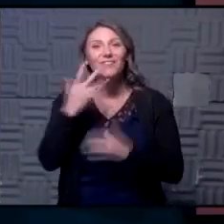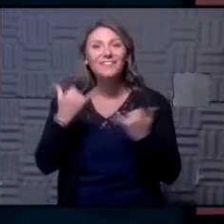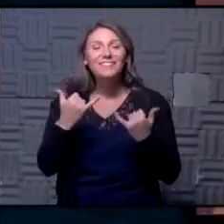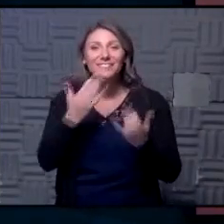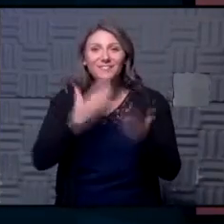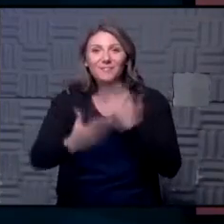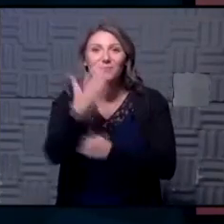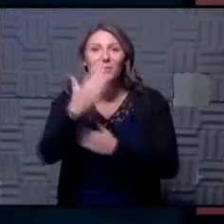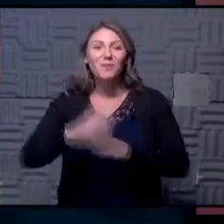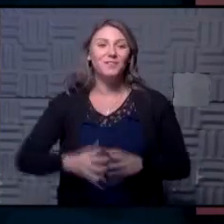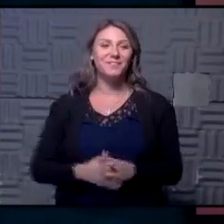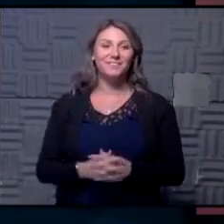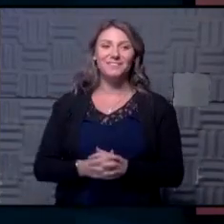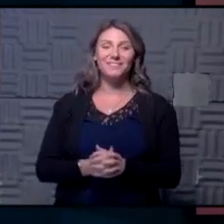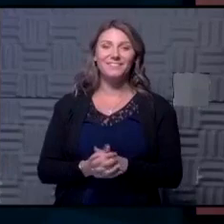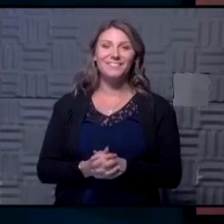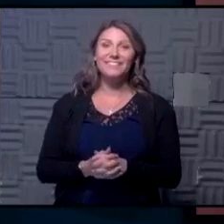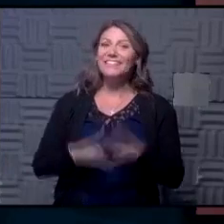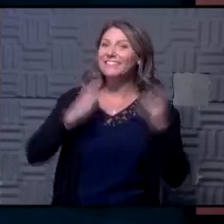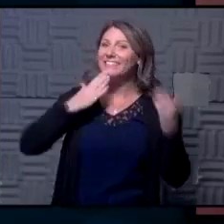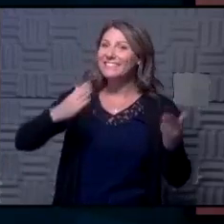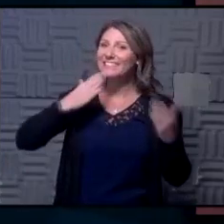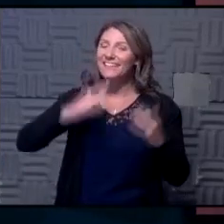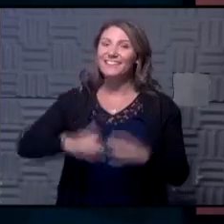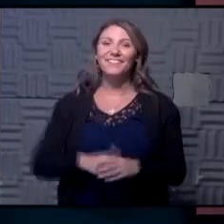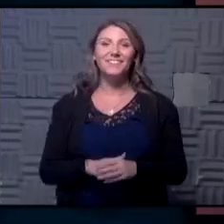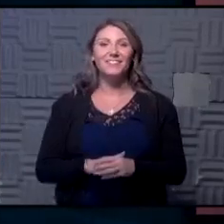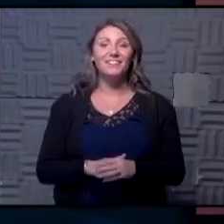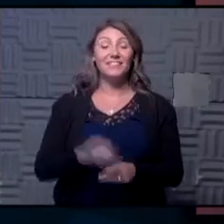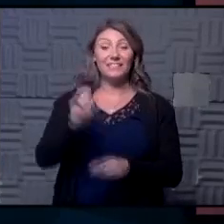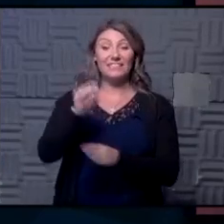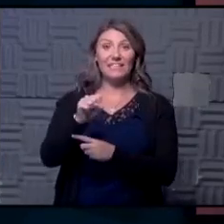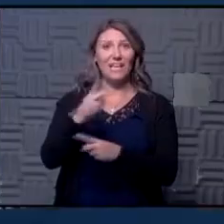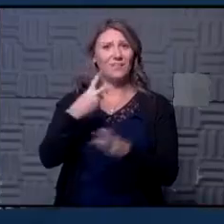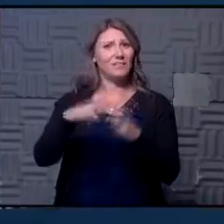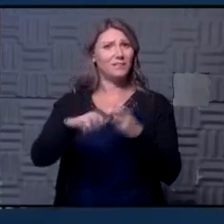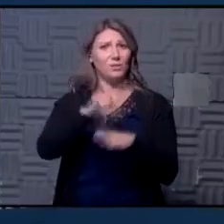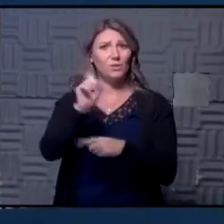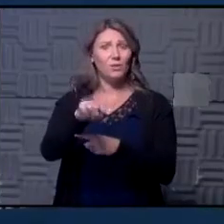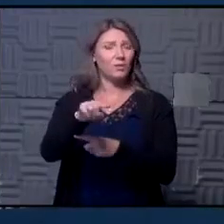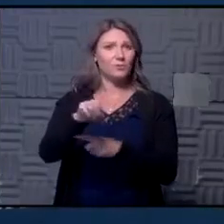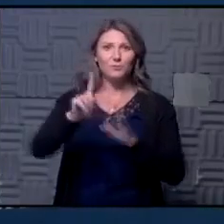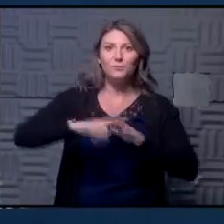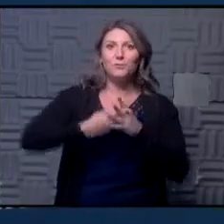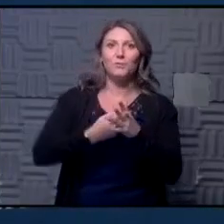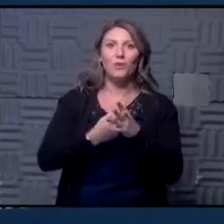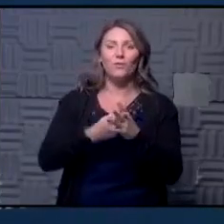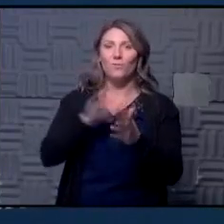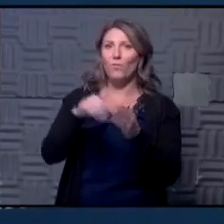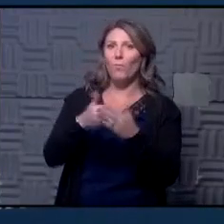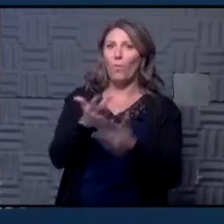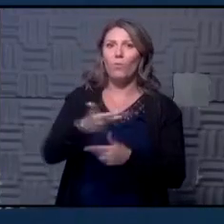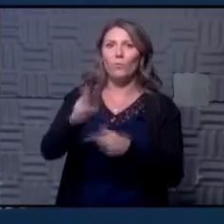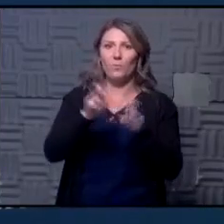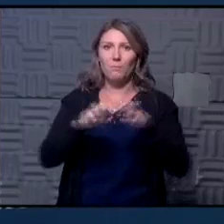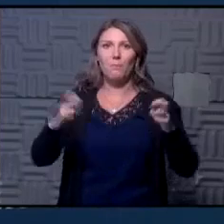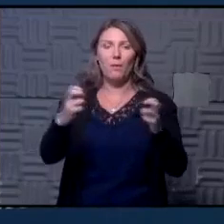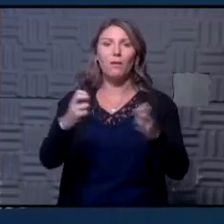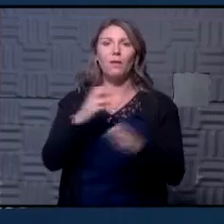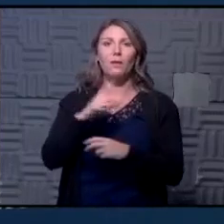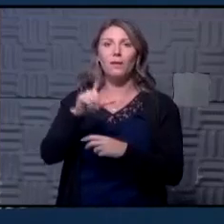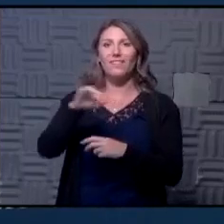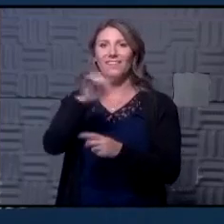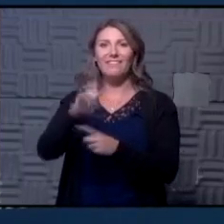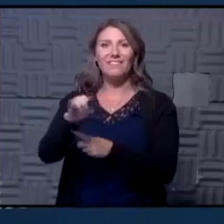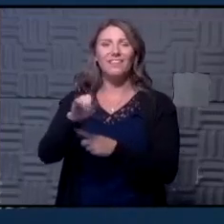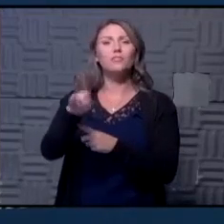good morning thank you yeah we have a tough question out of the gate for all three of our panelists Liz lives in